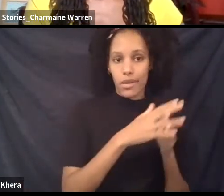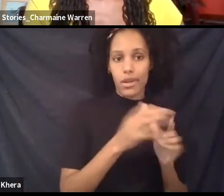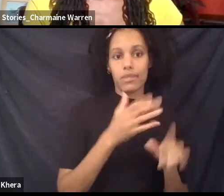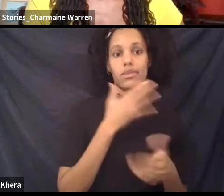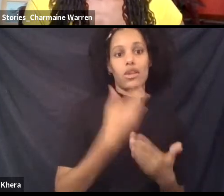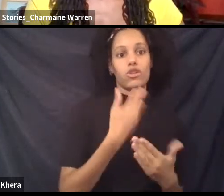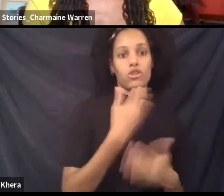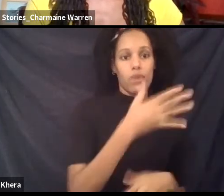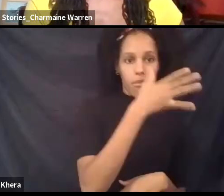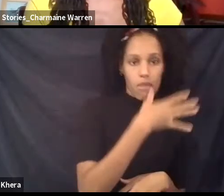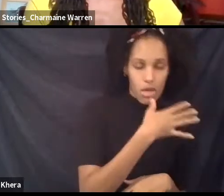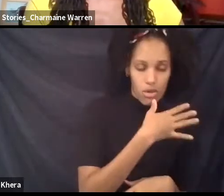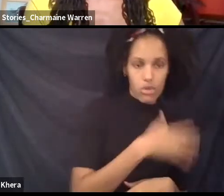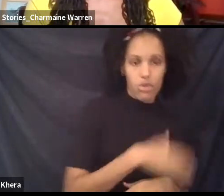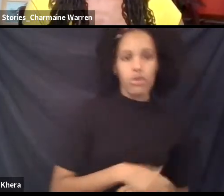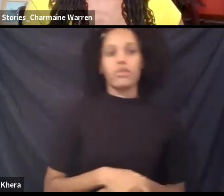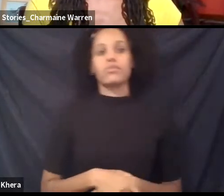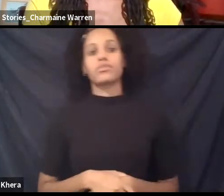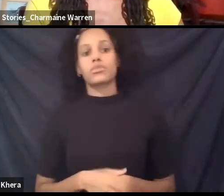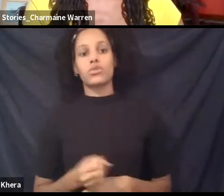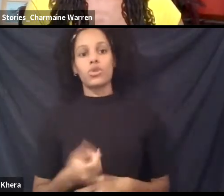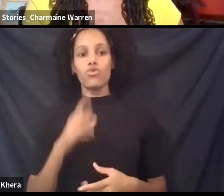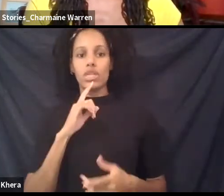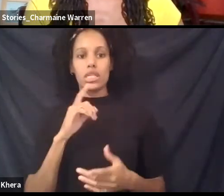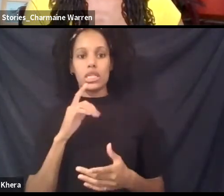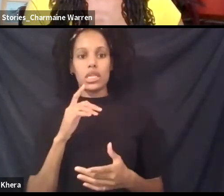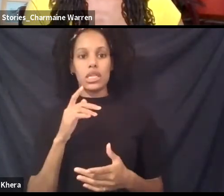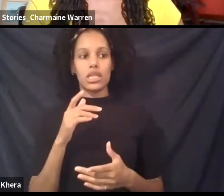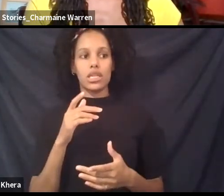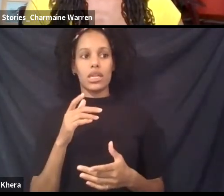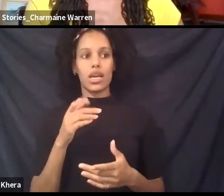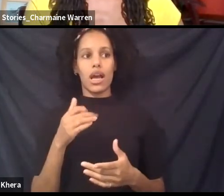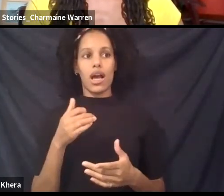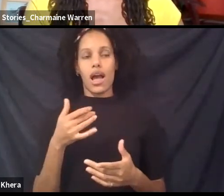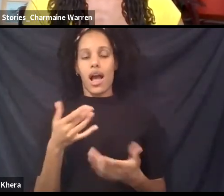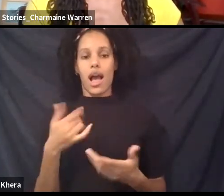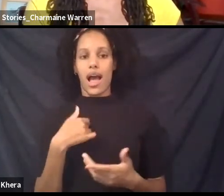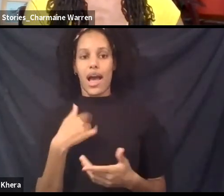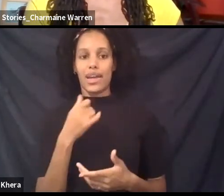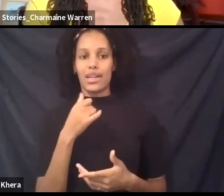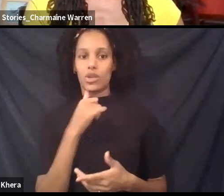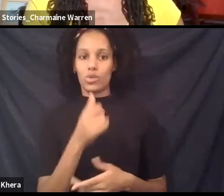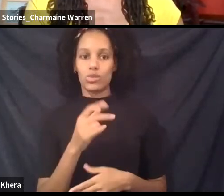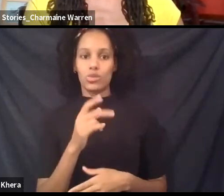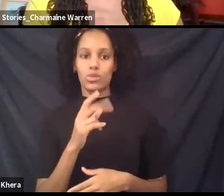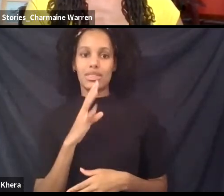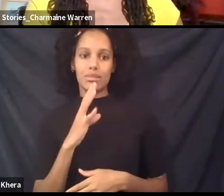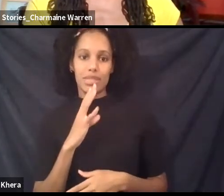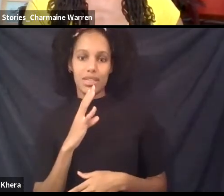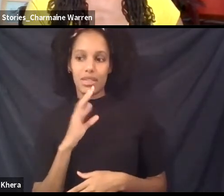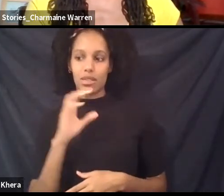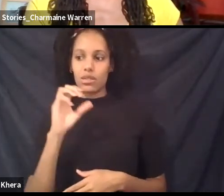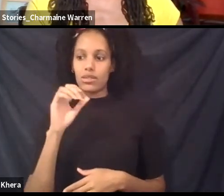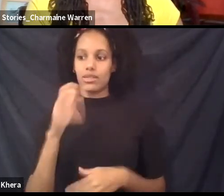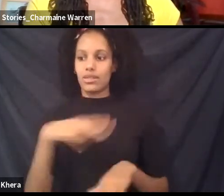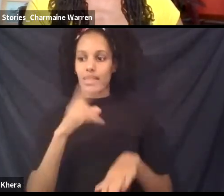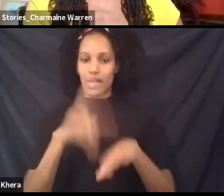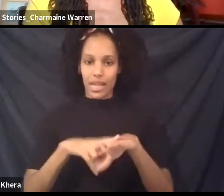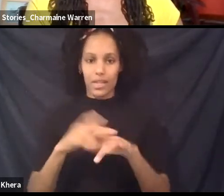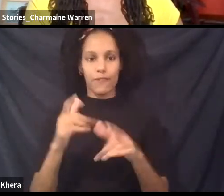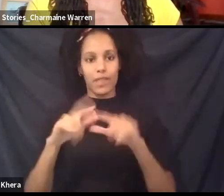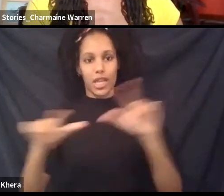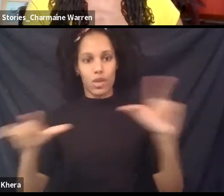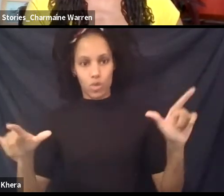and being grounded and rooted in that, even though I don't speak language, like I don't speak Kiswahili fluently and I do not speak